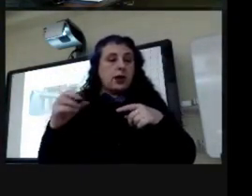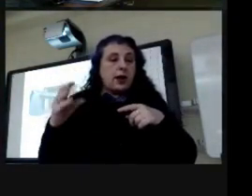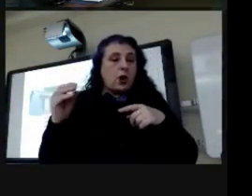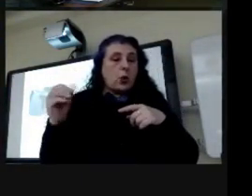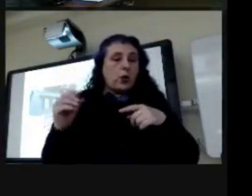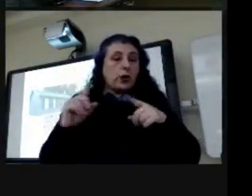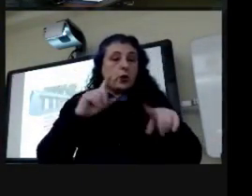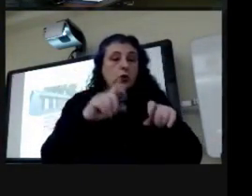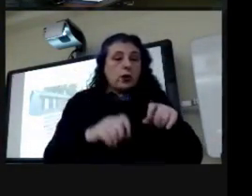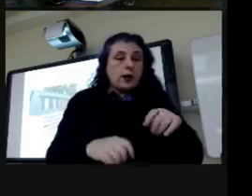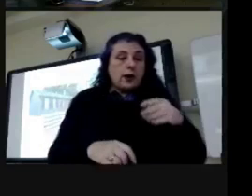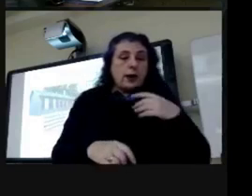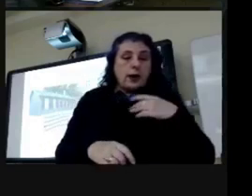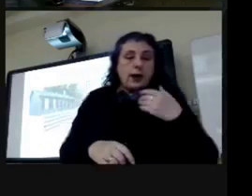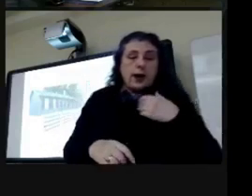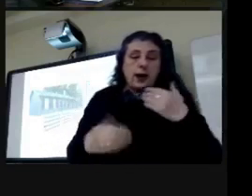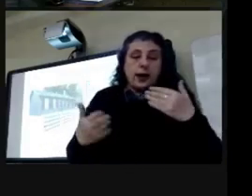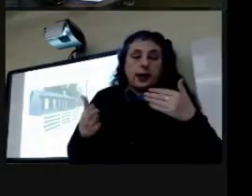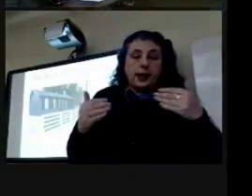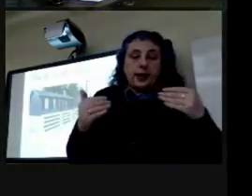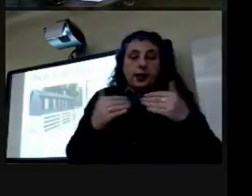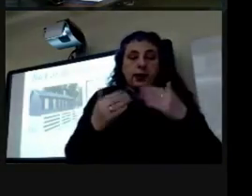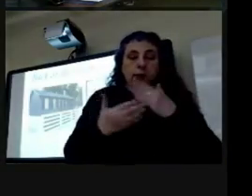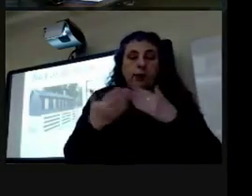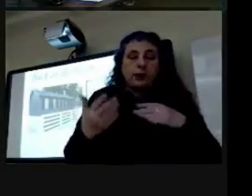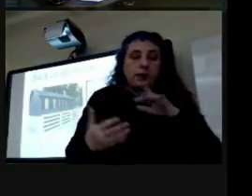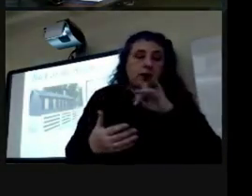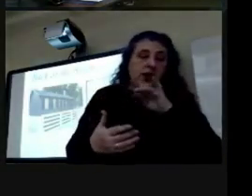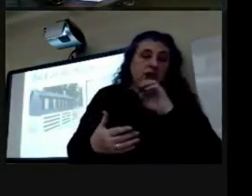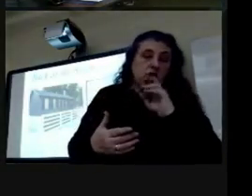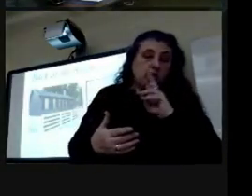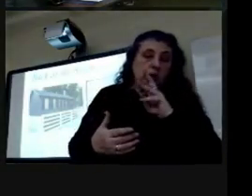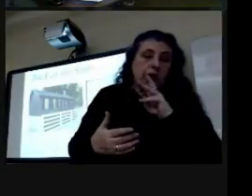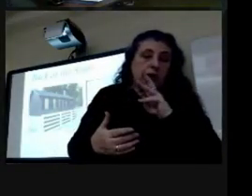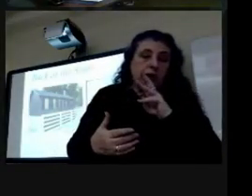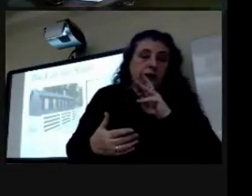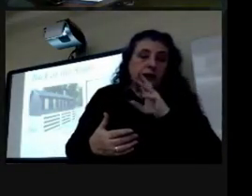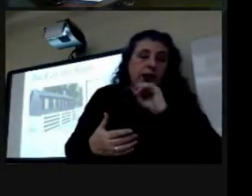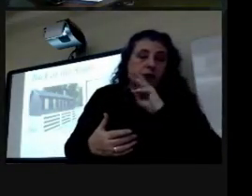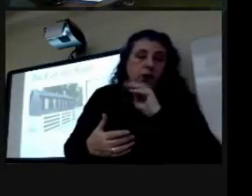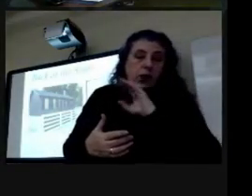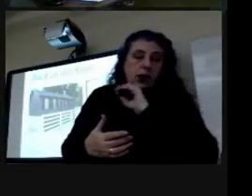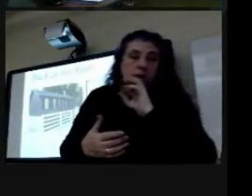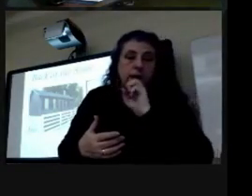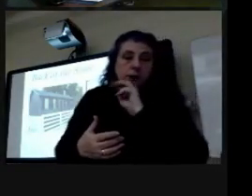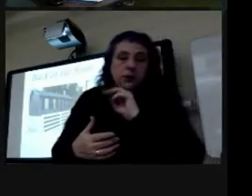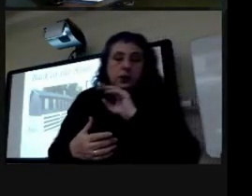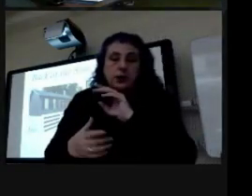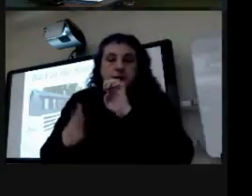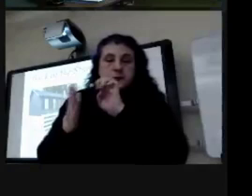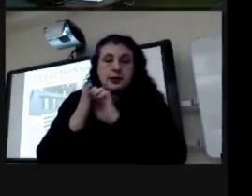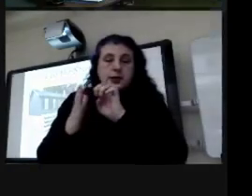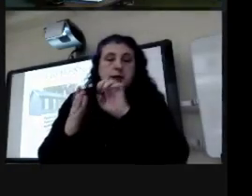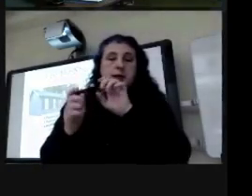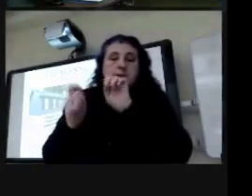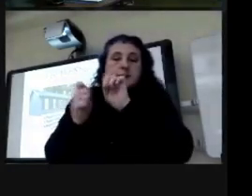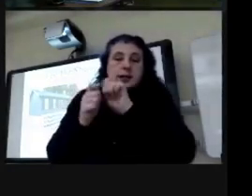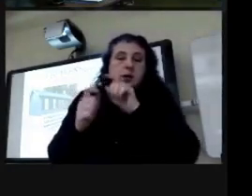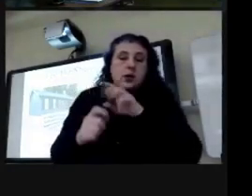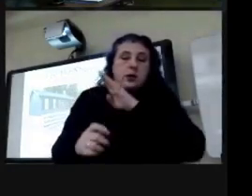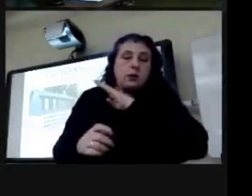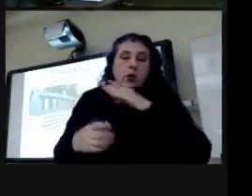corno's defense was it had equal parts of the tincture of opium camphor and capsicum and that's exactly what the board of health recommended